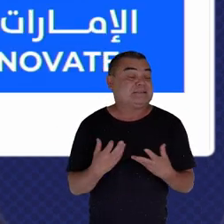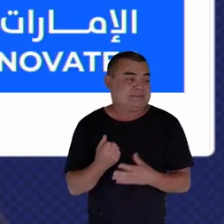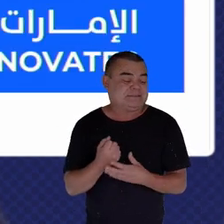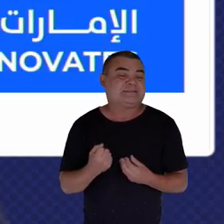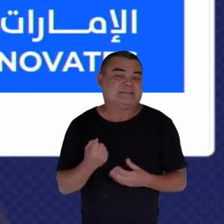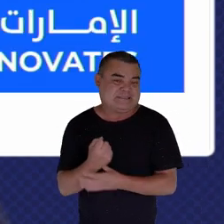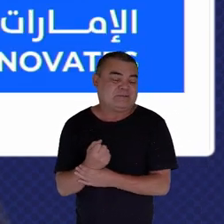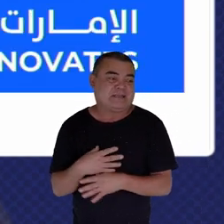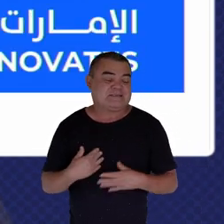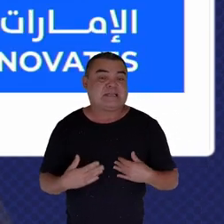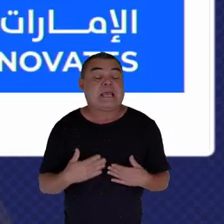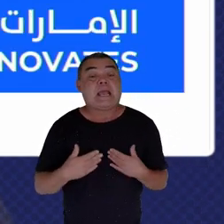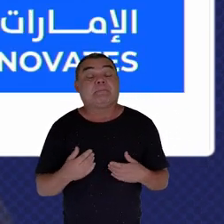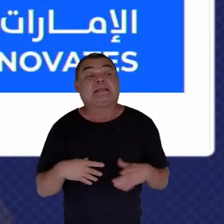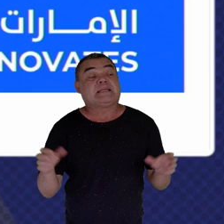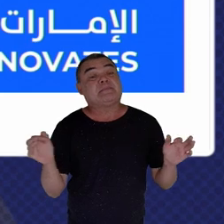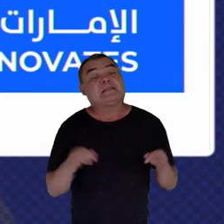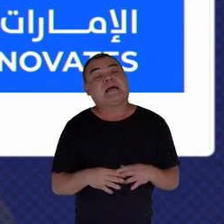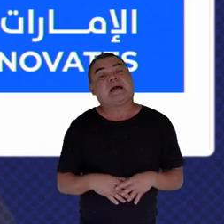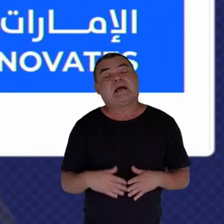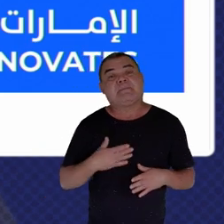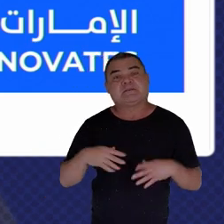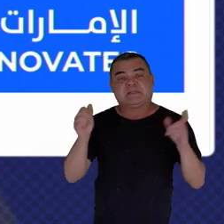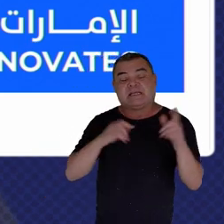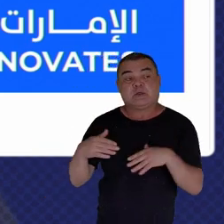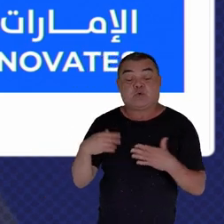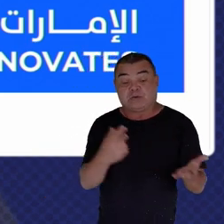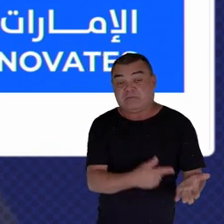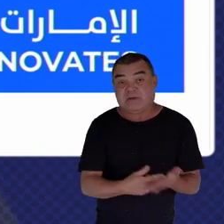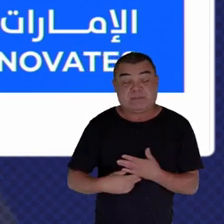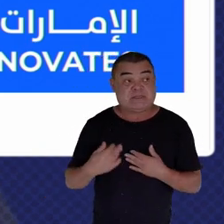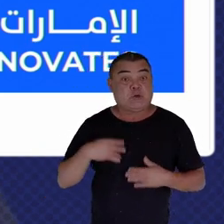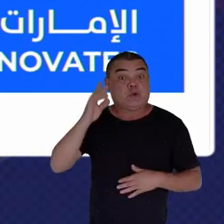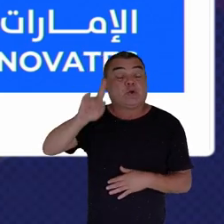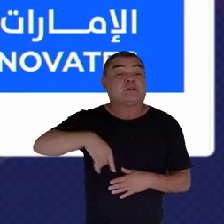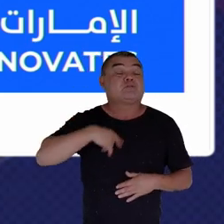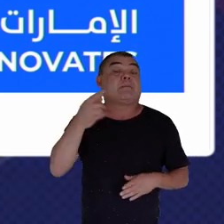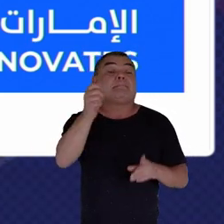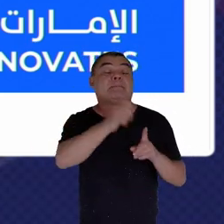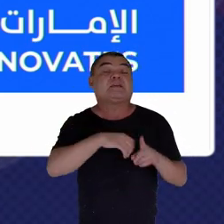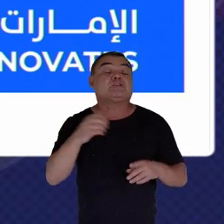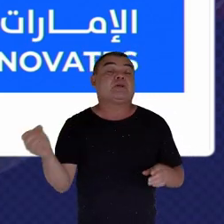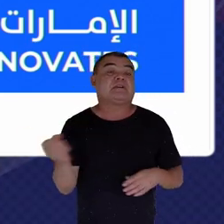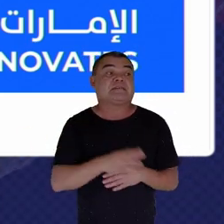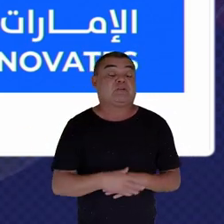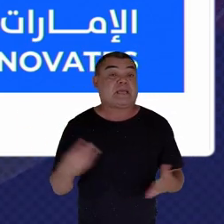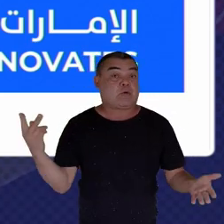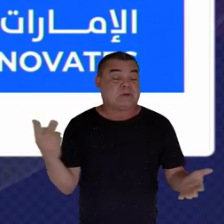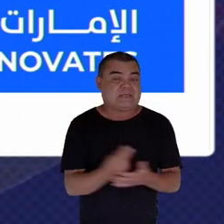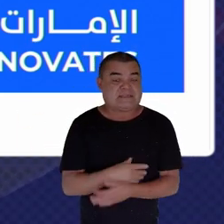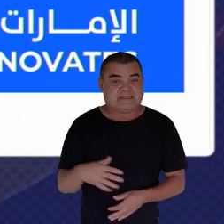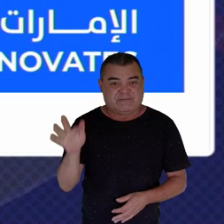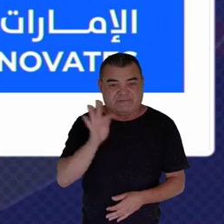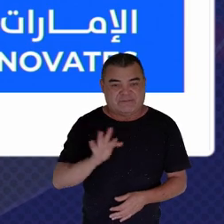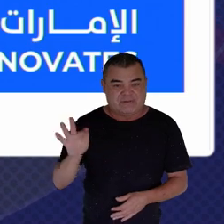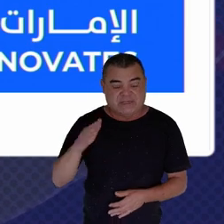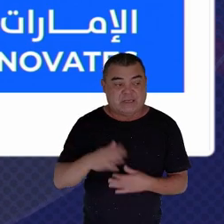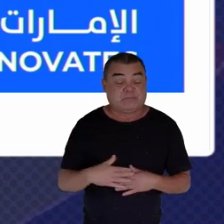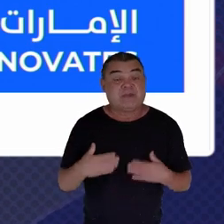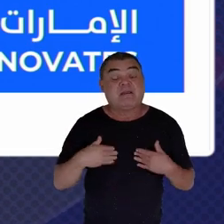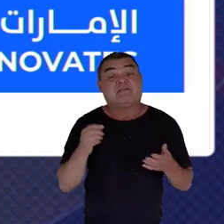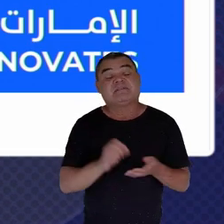slides I'd like to invite you all To be part of our next Innovation Month Which is happening in February Bruna, let's get everyone there Hopefully in